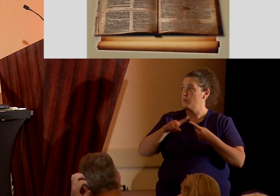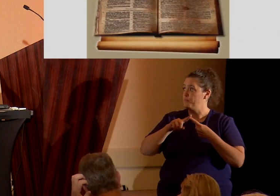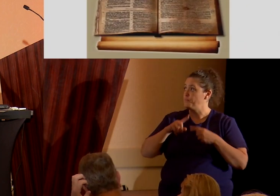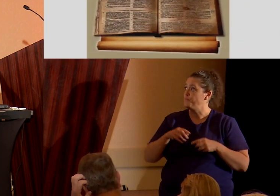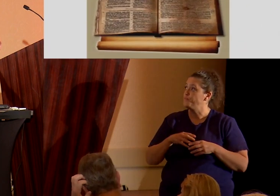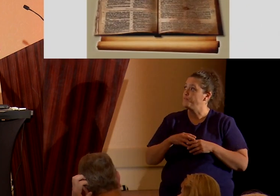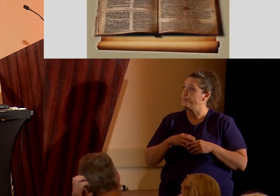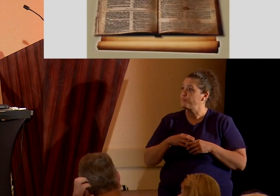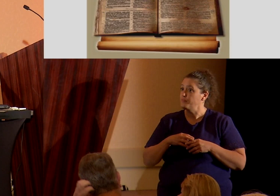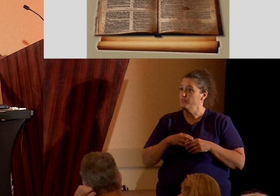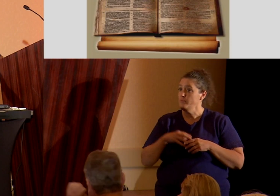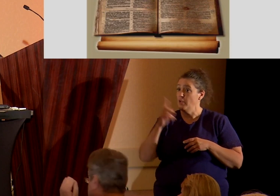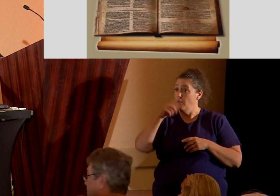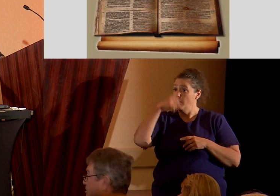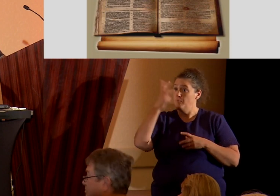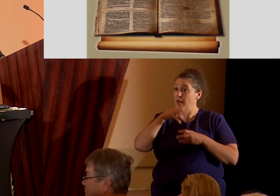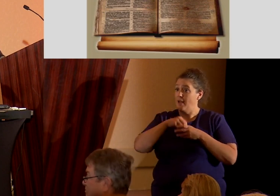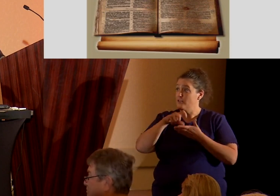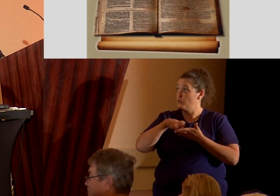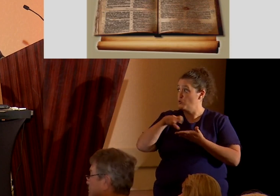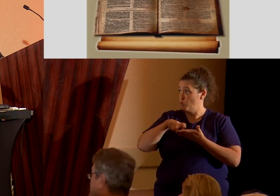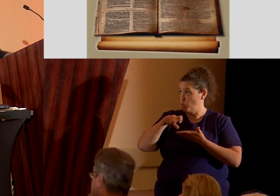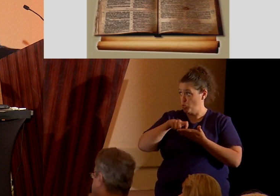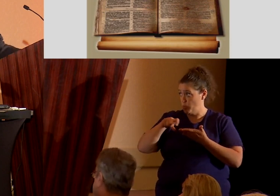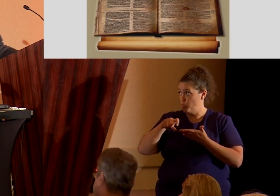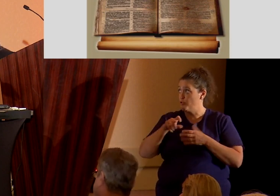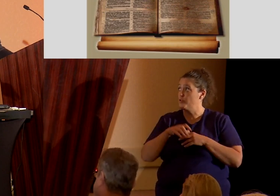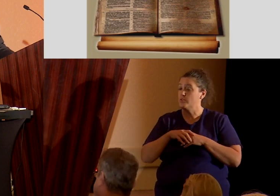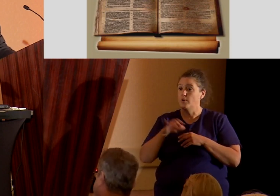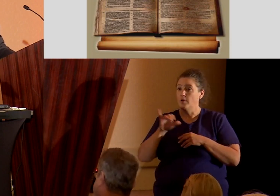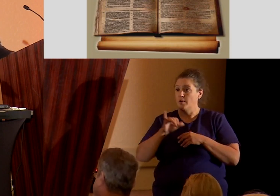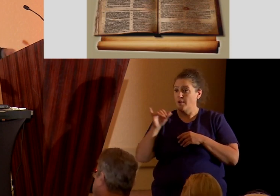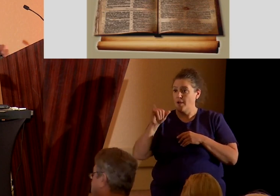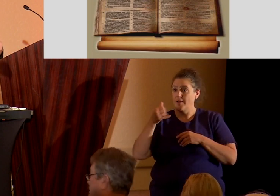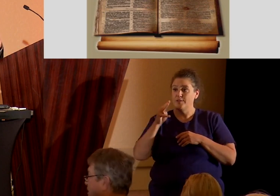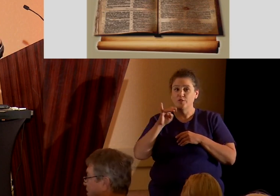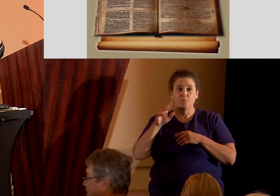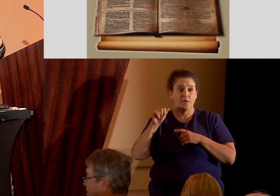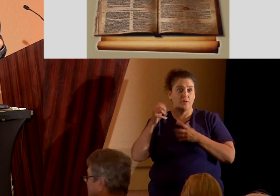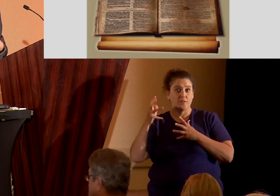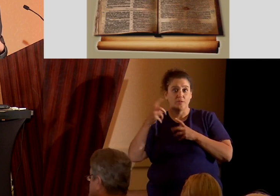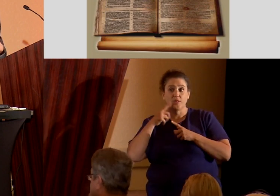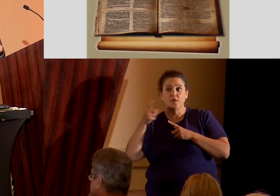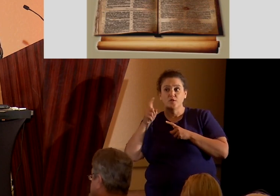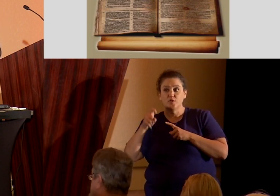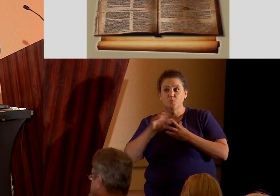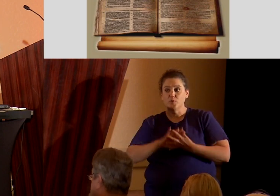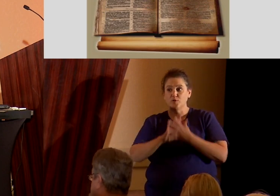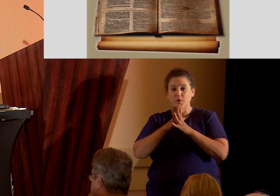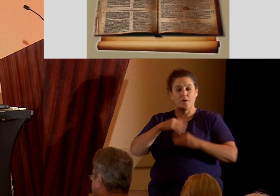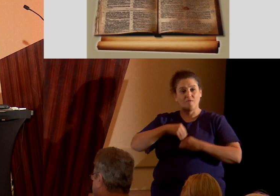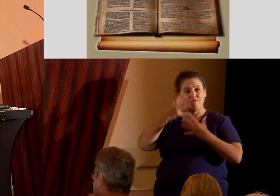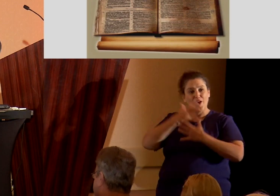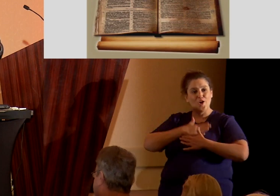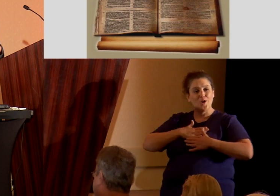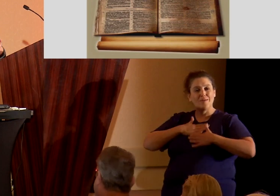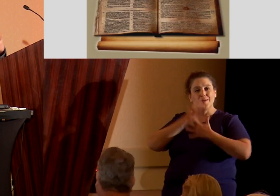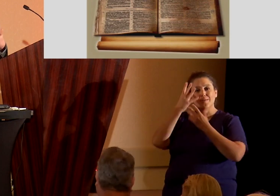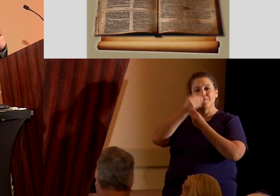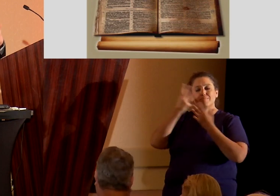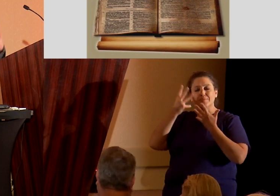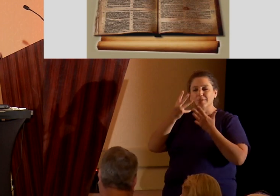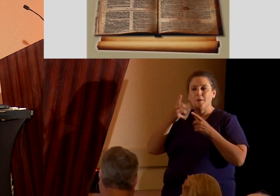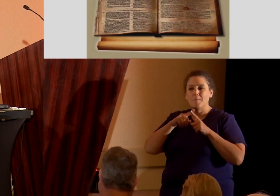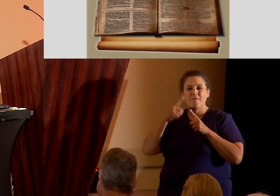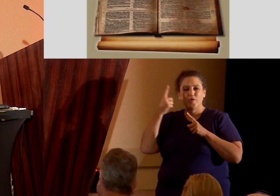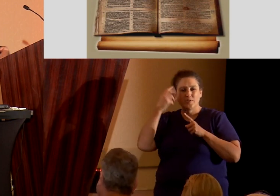Um, blacks in the scriptures, uh, as Jamila's already pointed out, she's supposed to become fair and delightsome, but, uh, for some reason,